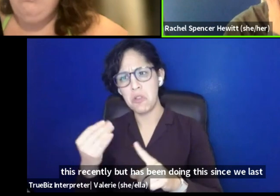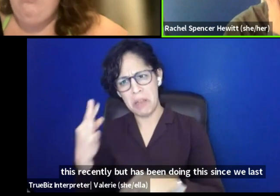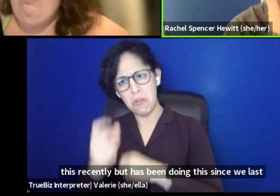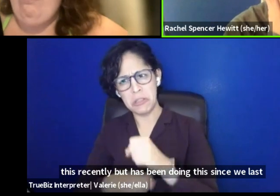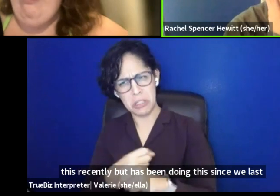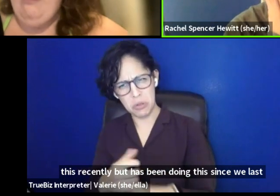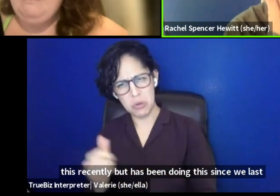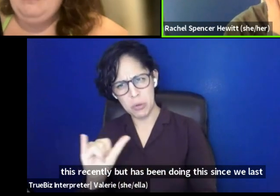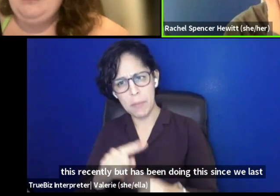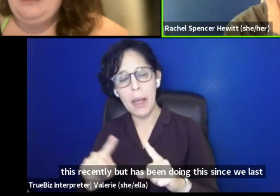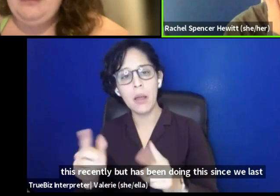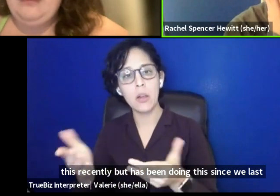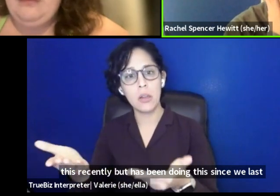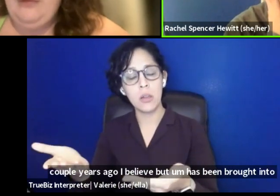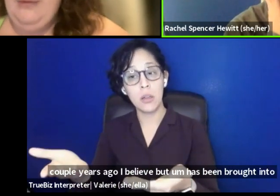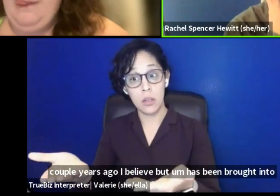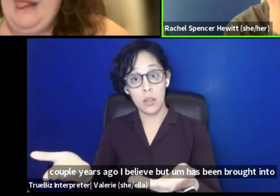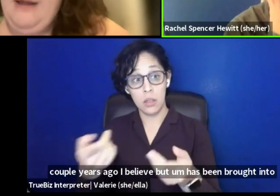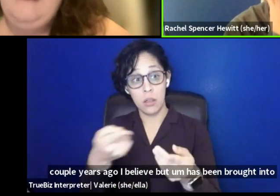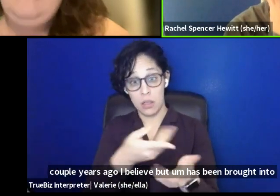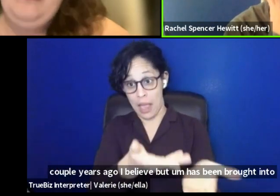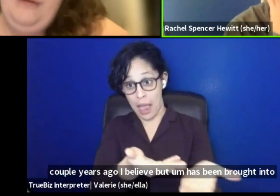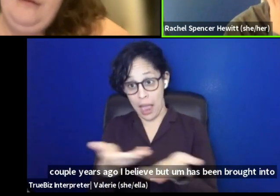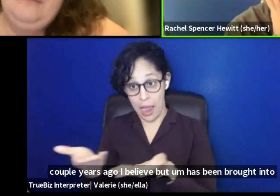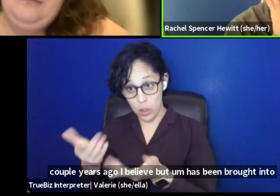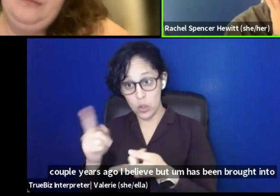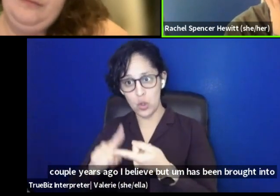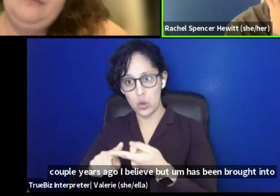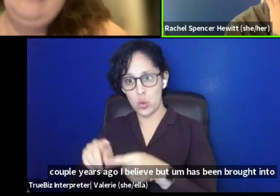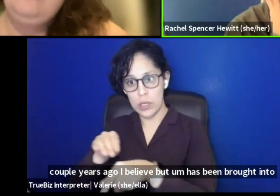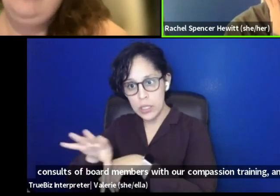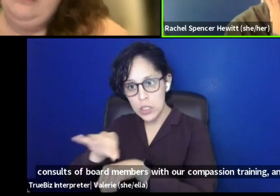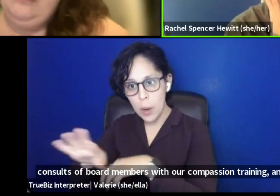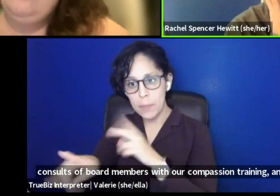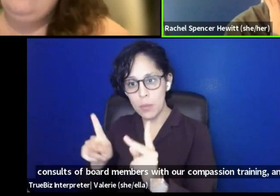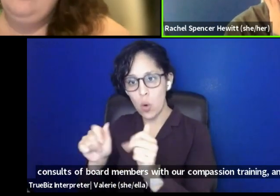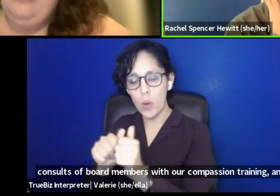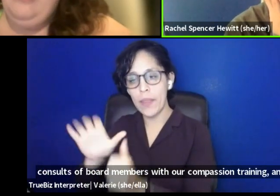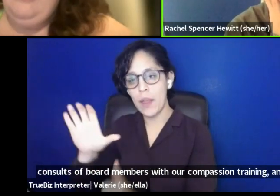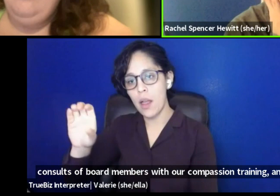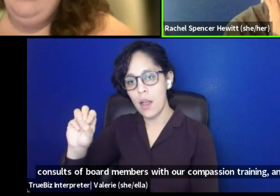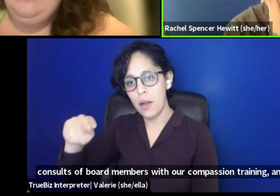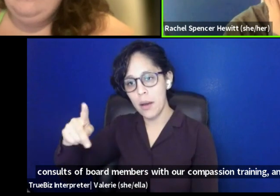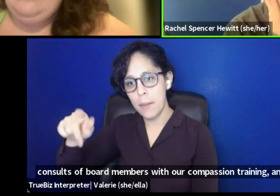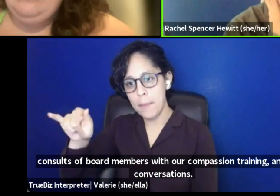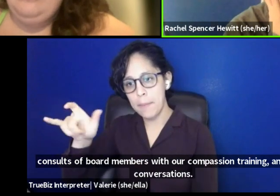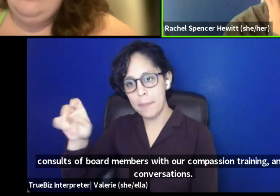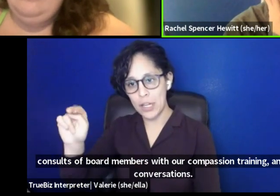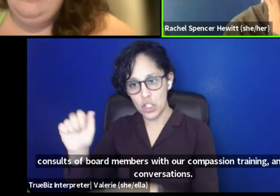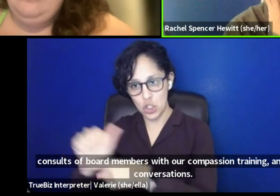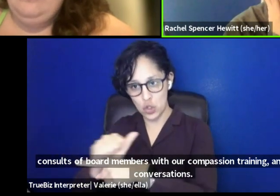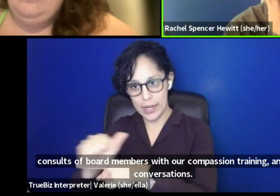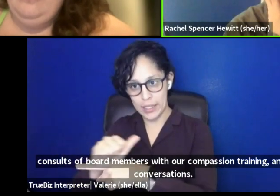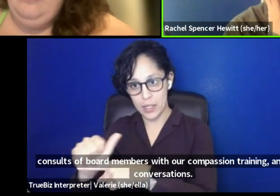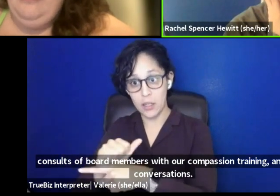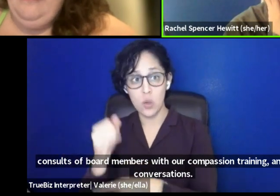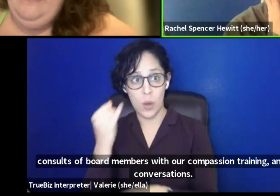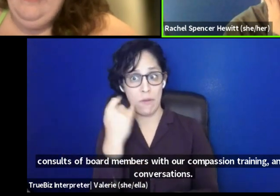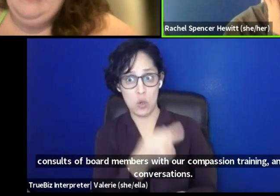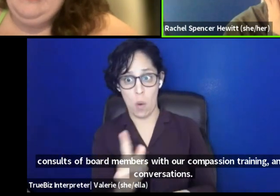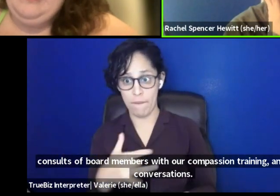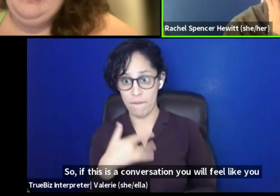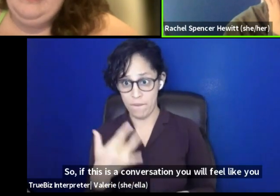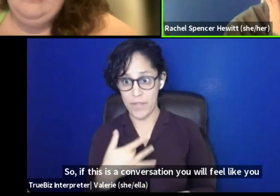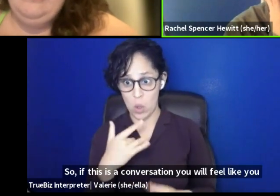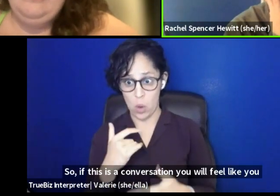um, consult, uh, board members with our compassion training and conversations. So if this is a conversation you all feel like you need